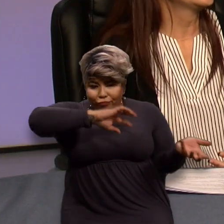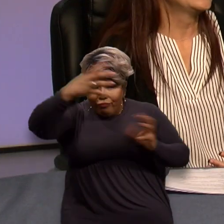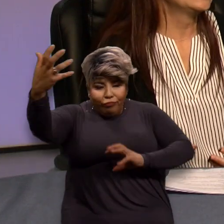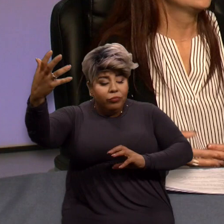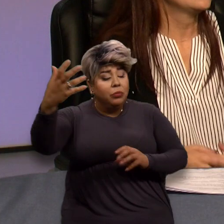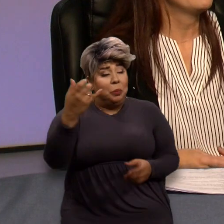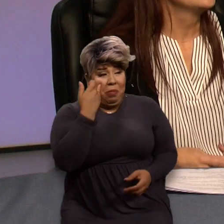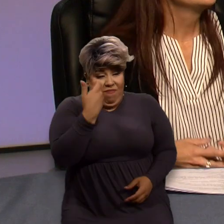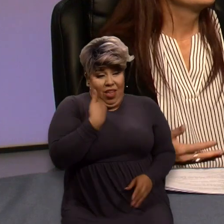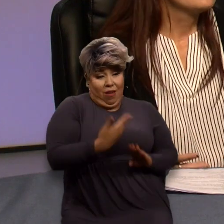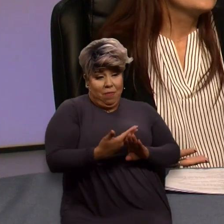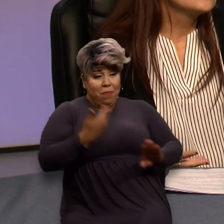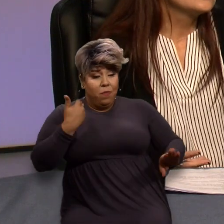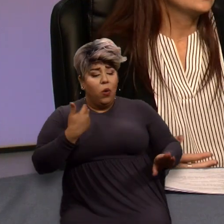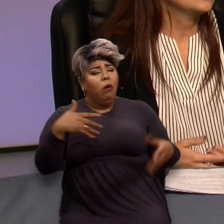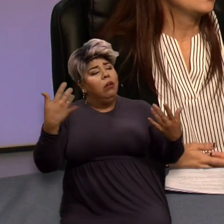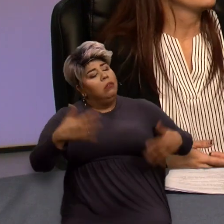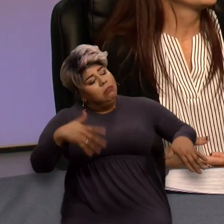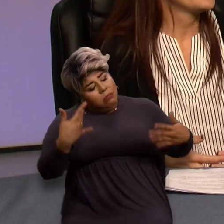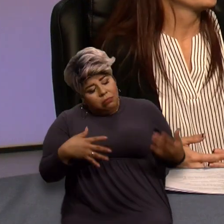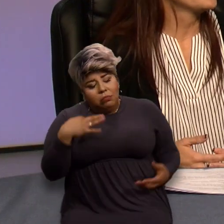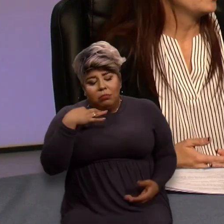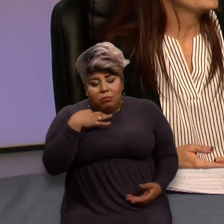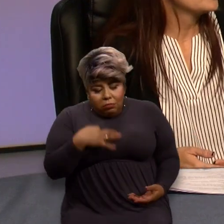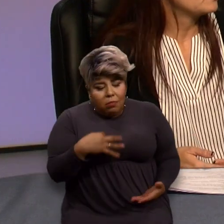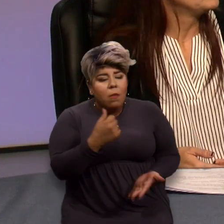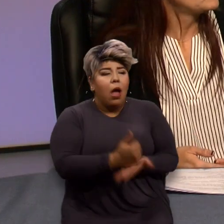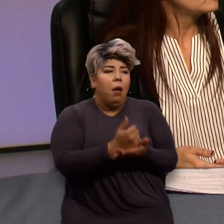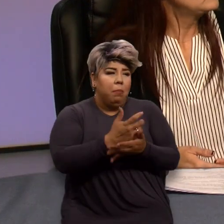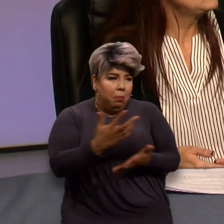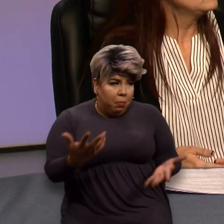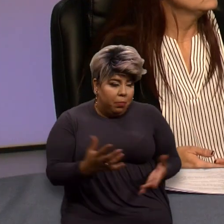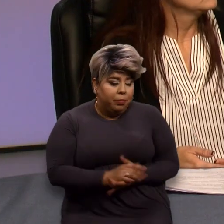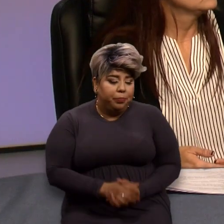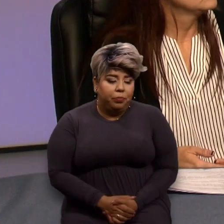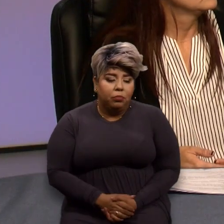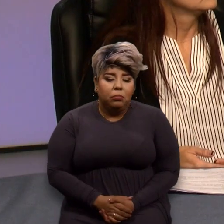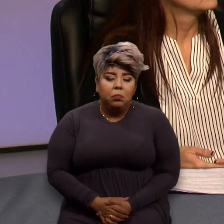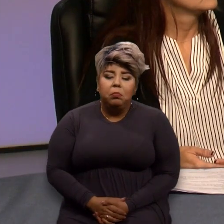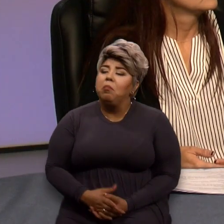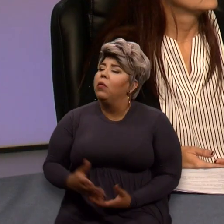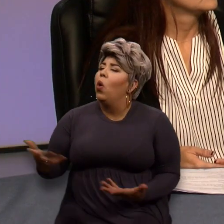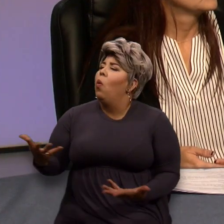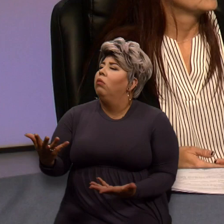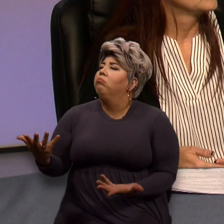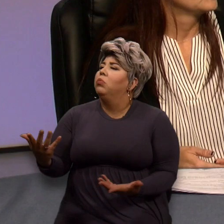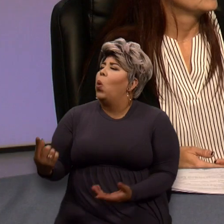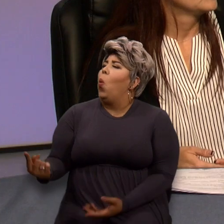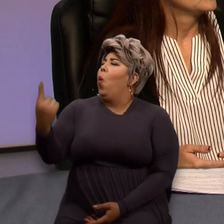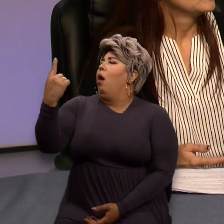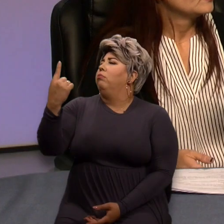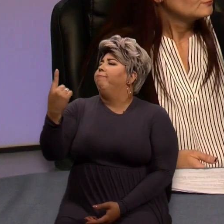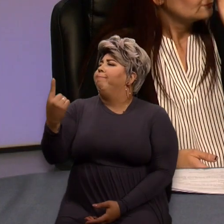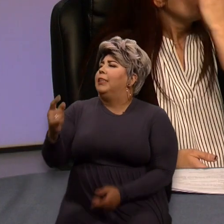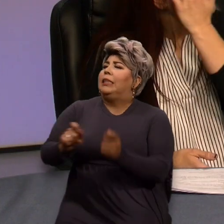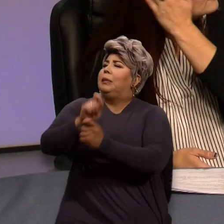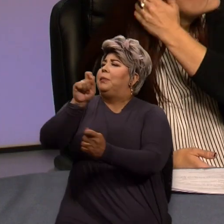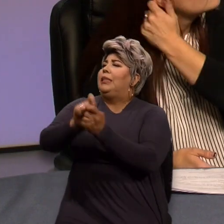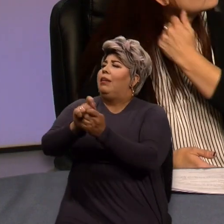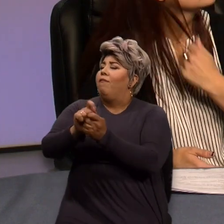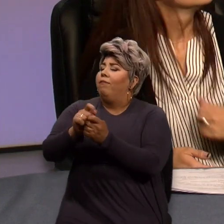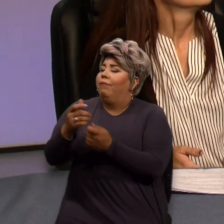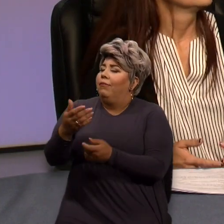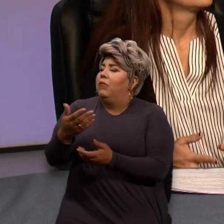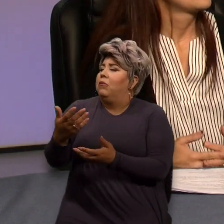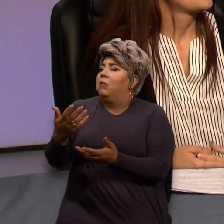having that ahead of time really helps first responders. What is one thing you want people to know about this